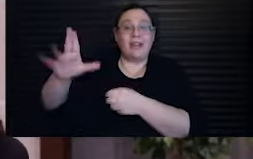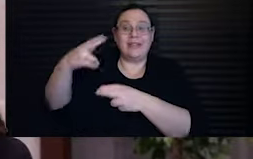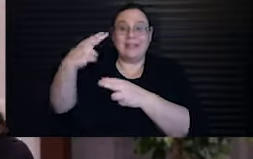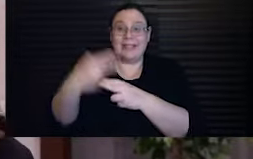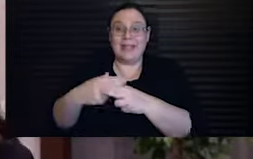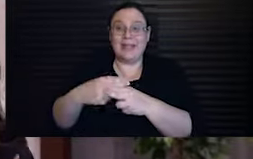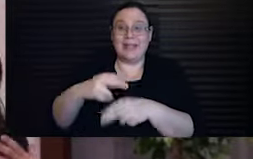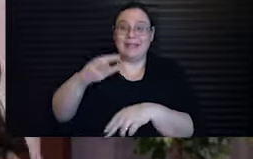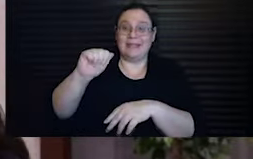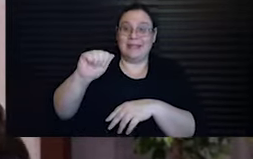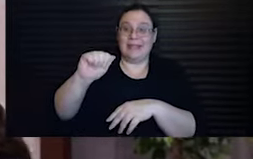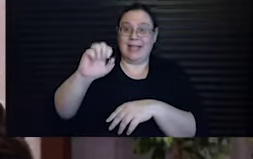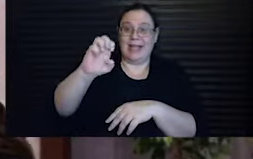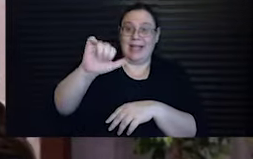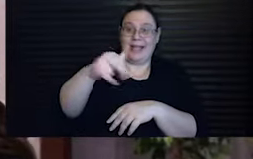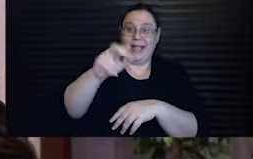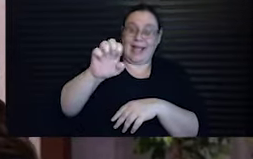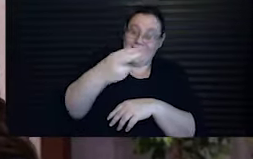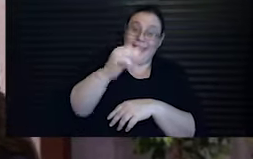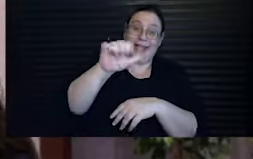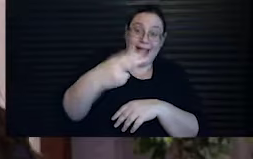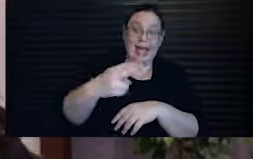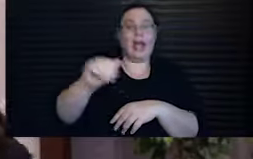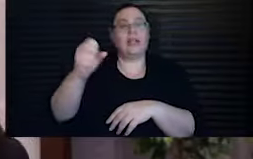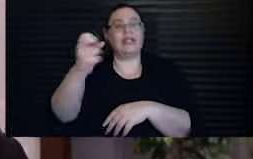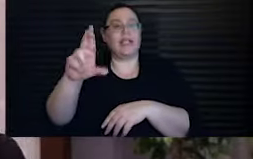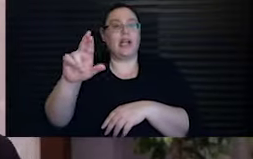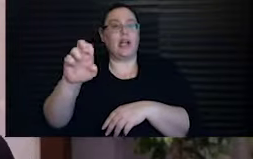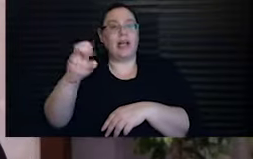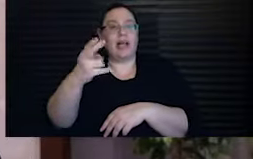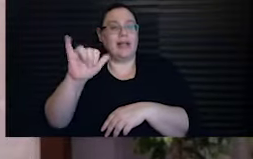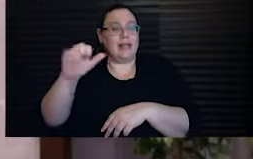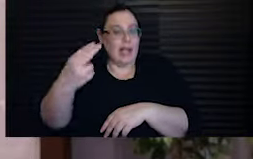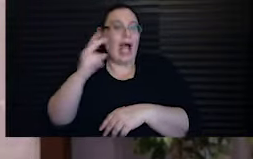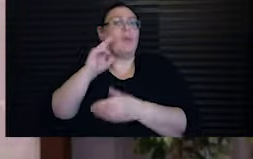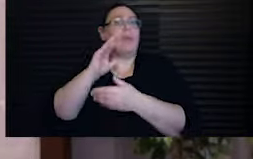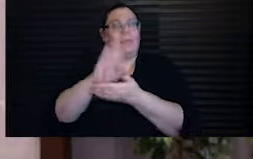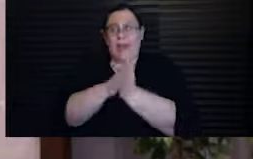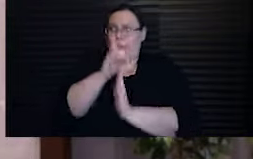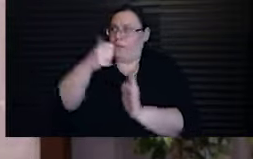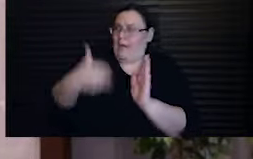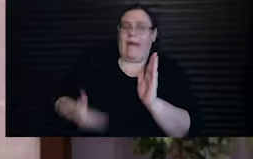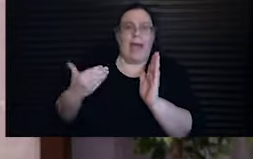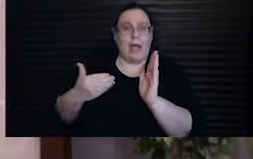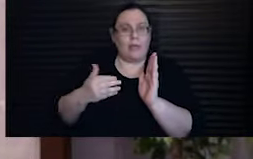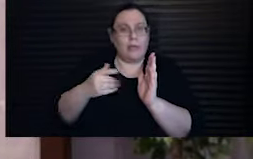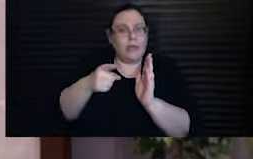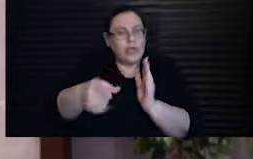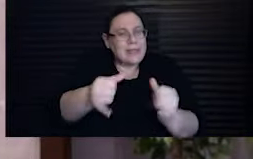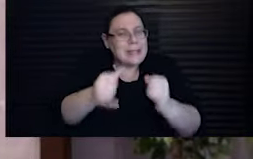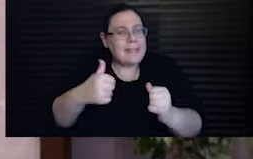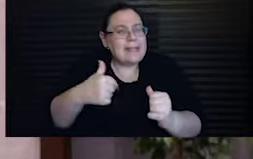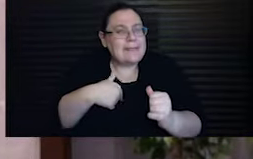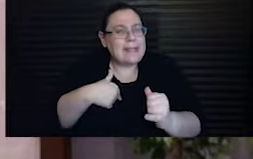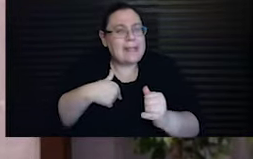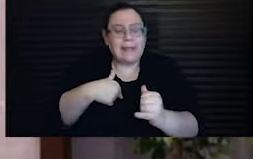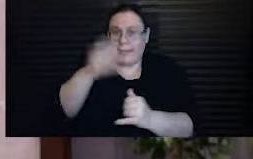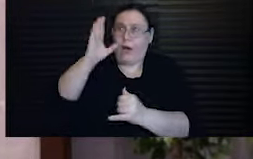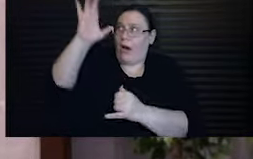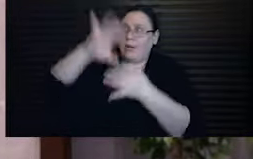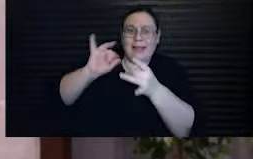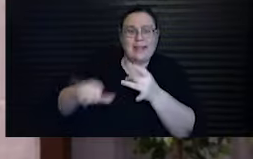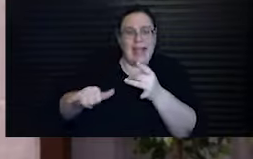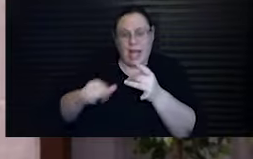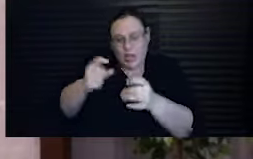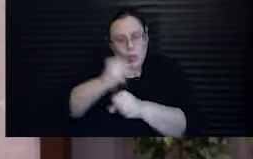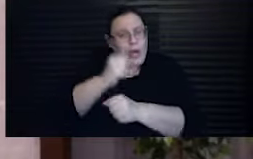Ehyeh. I will be what I will be. You're like me, God's saying. A work in progress. We're not done